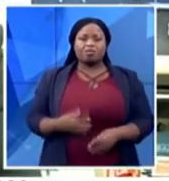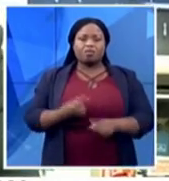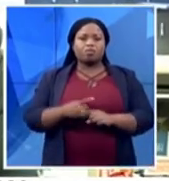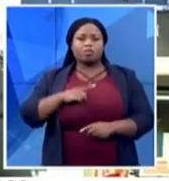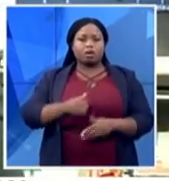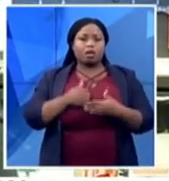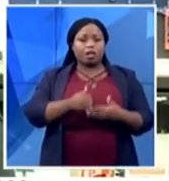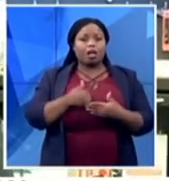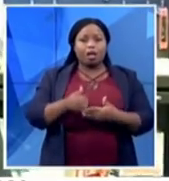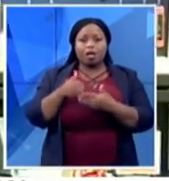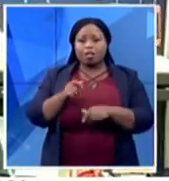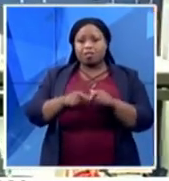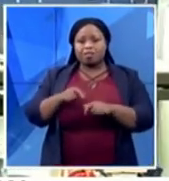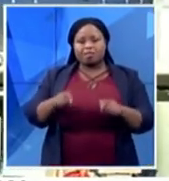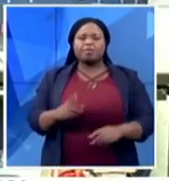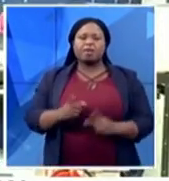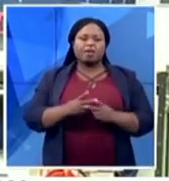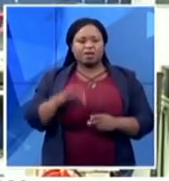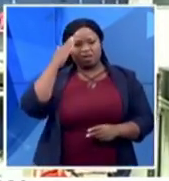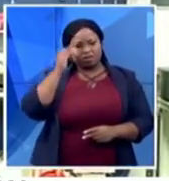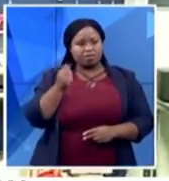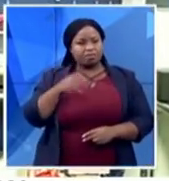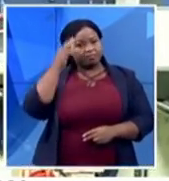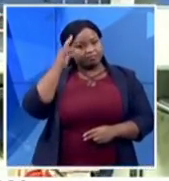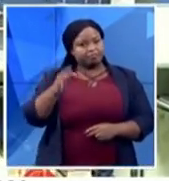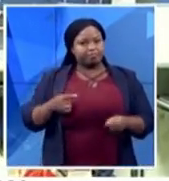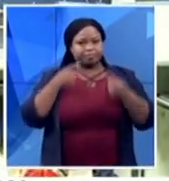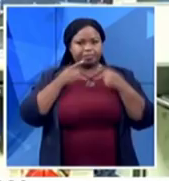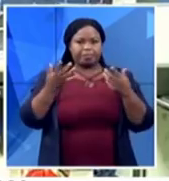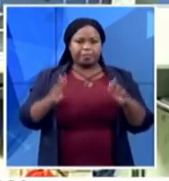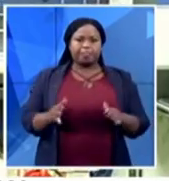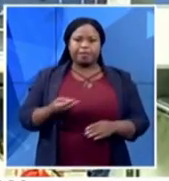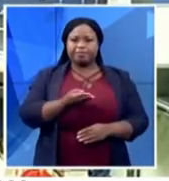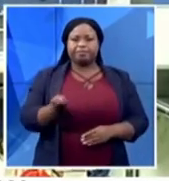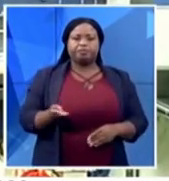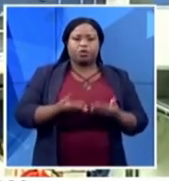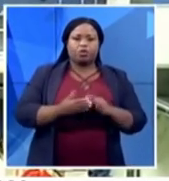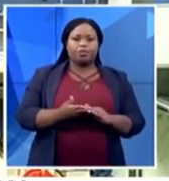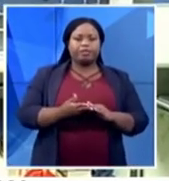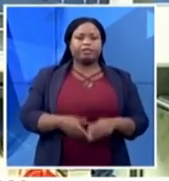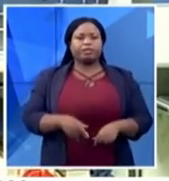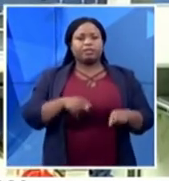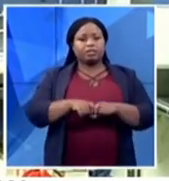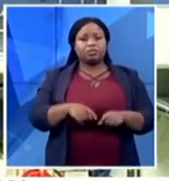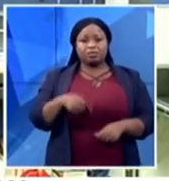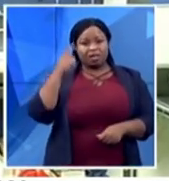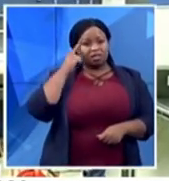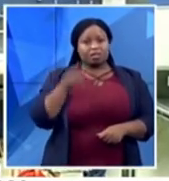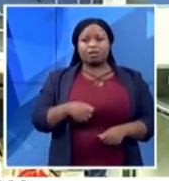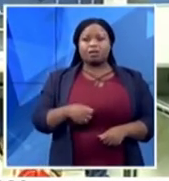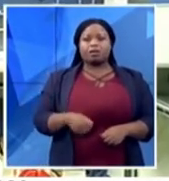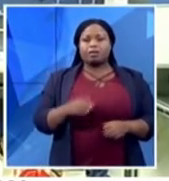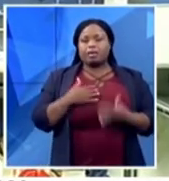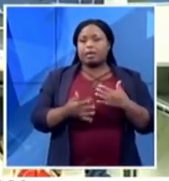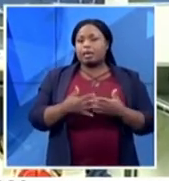government has announced this, you know, community testing drive. So certainly every added bit of protection is needed. And